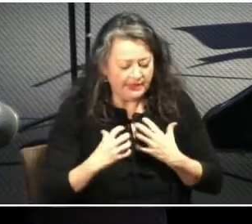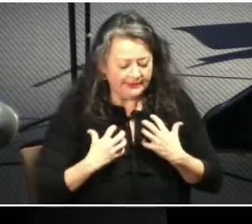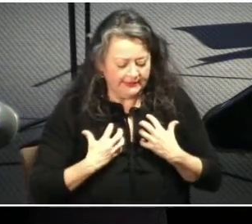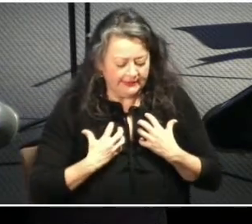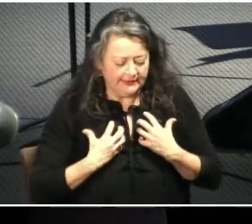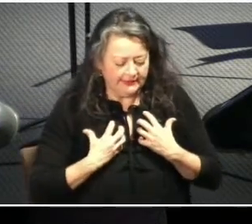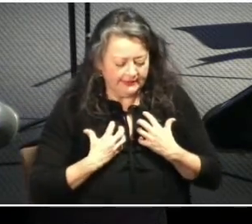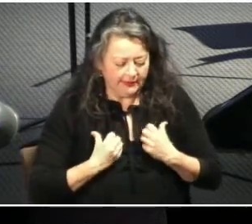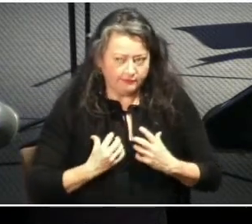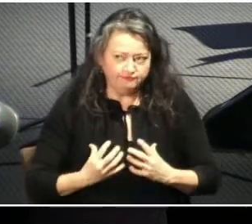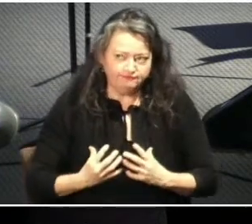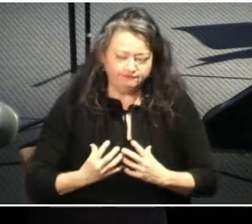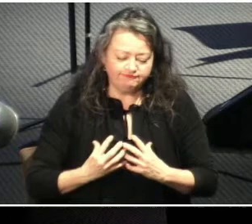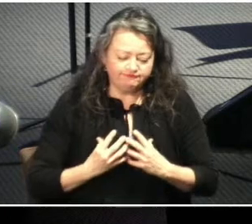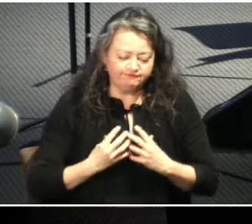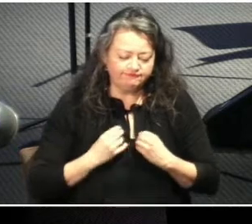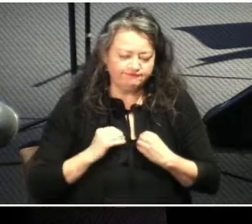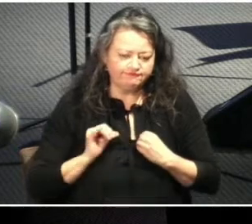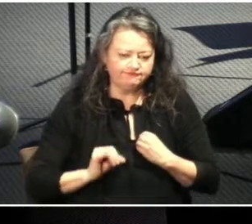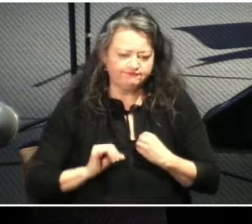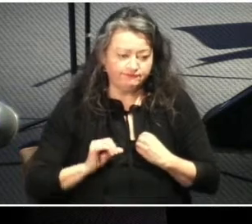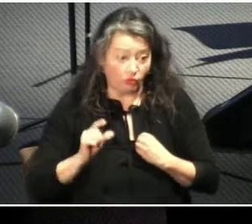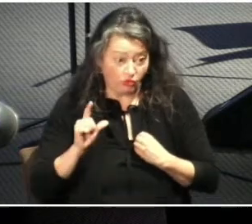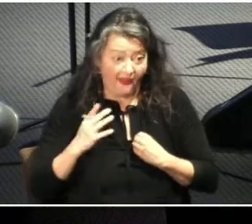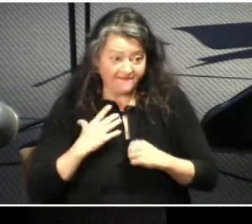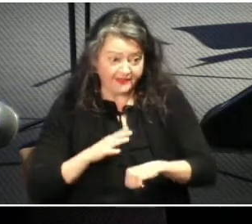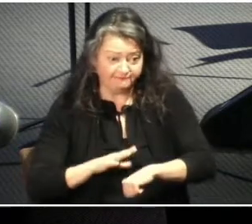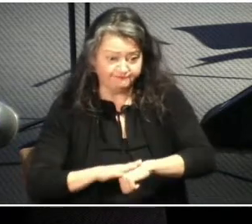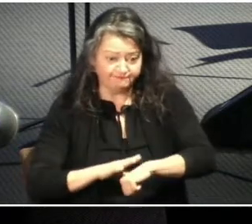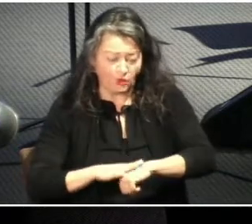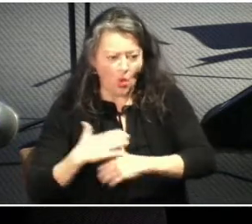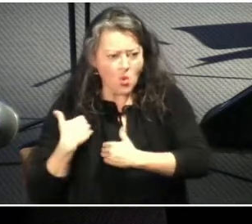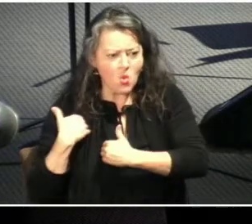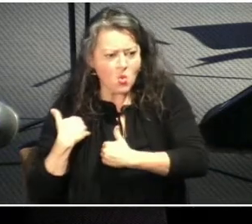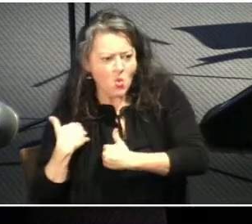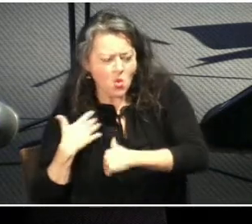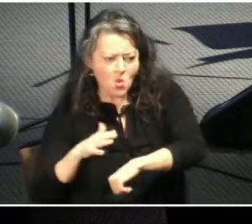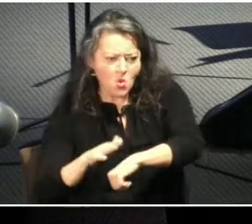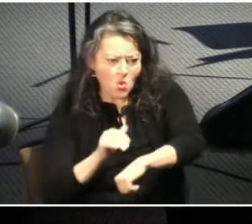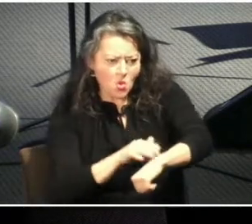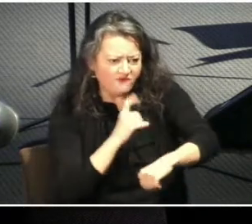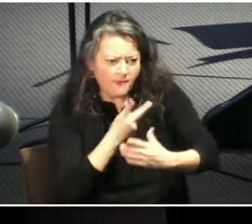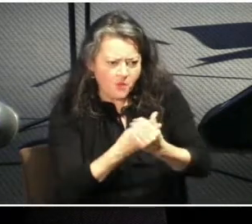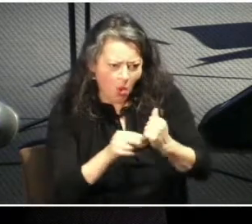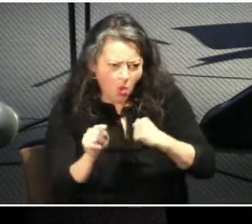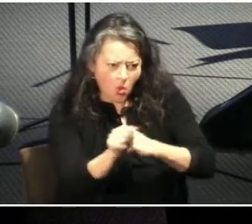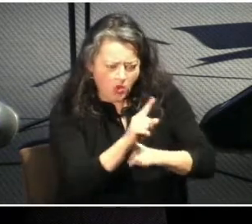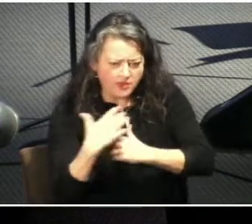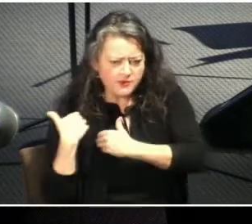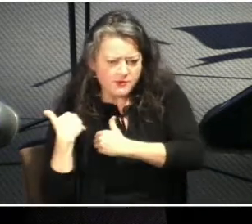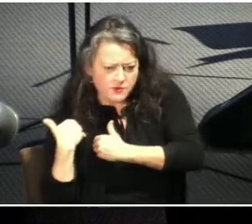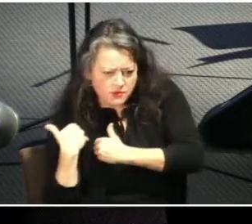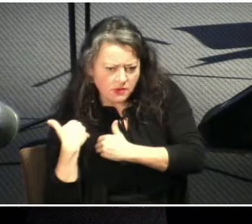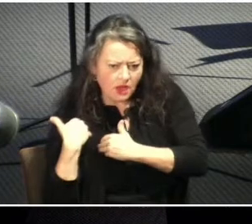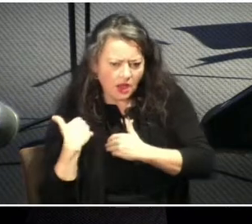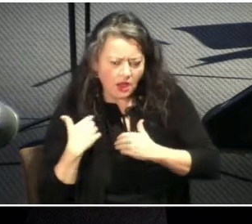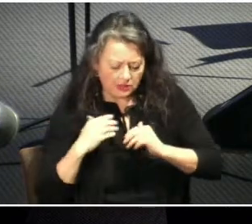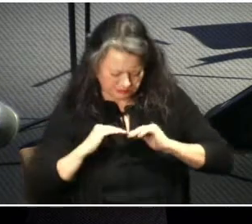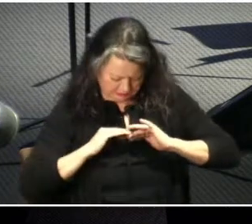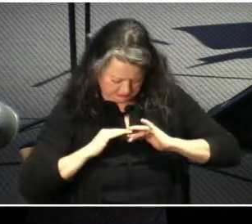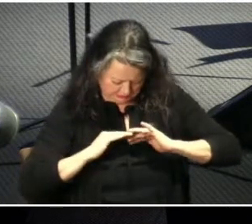embrace this high calling that God has on husbands and wives? I want to give you just a moment